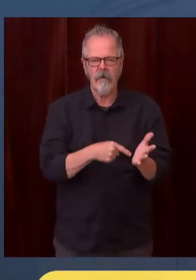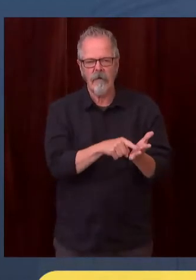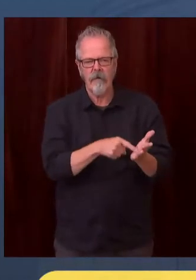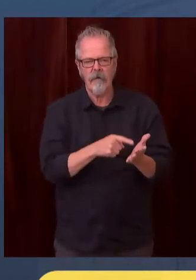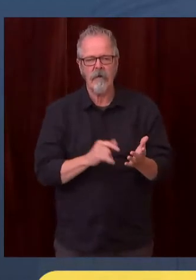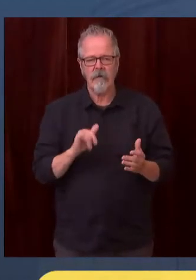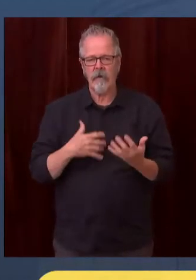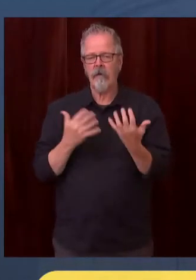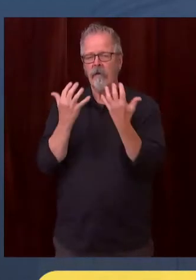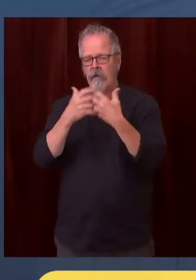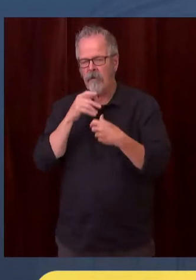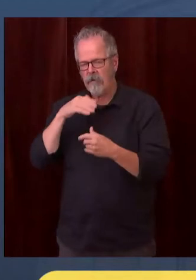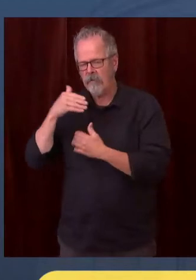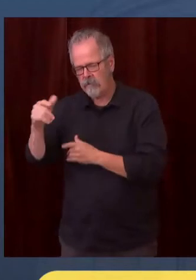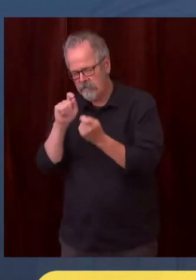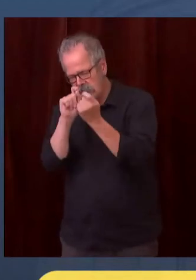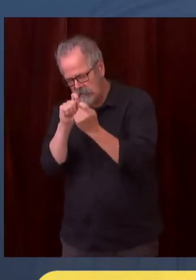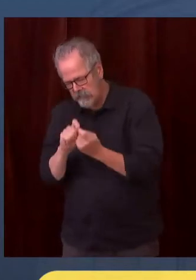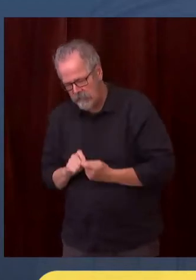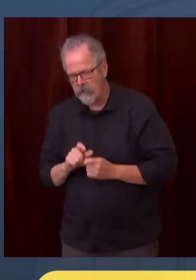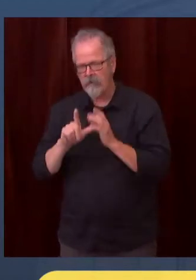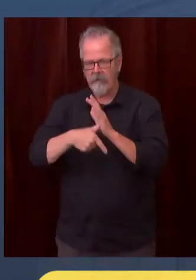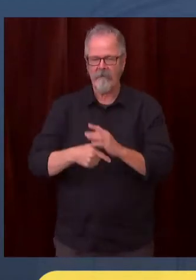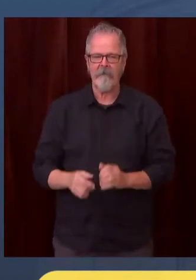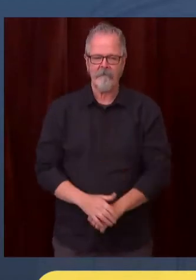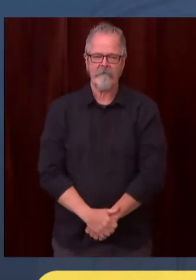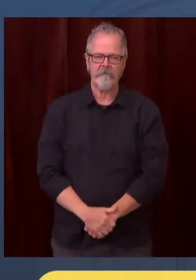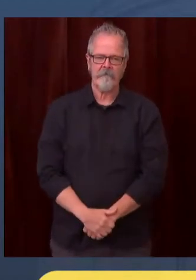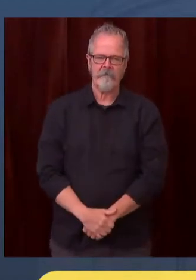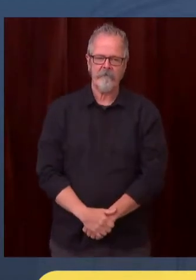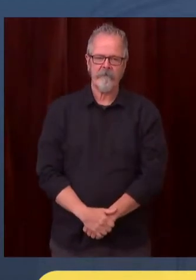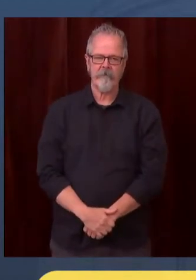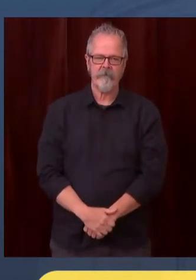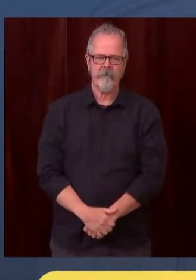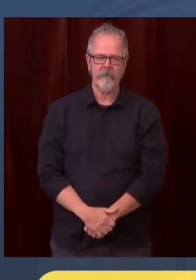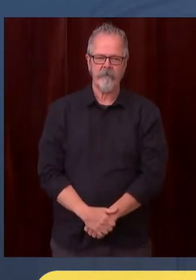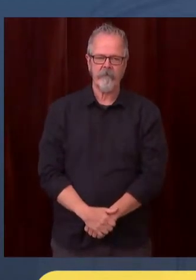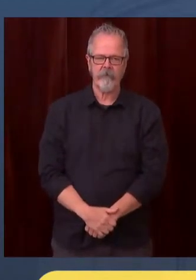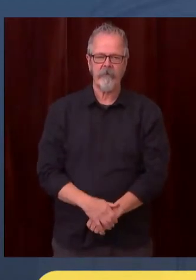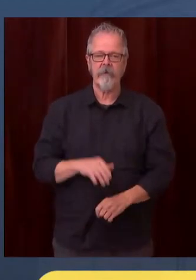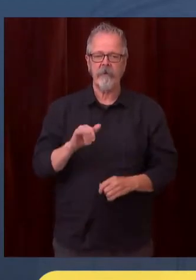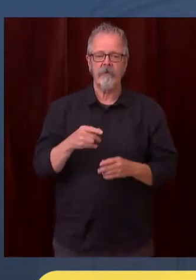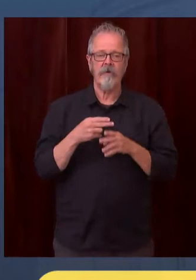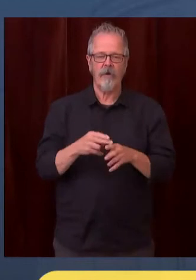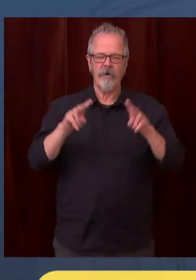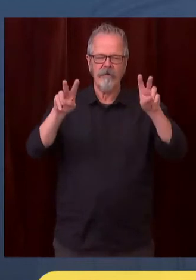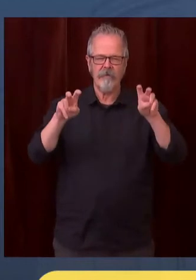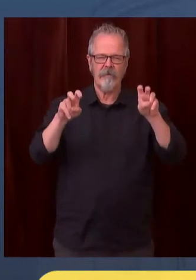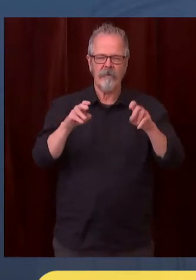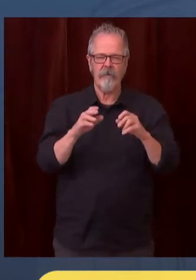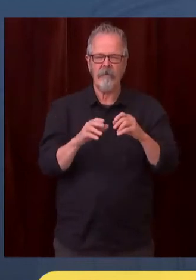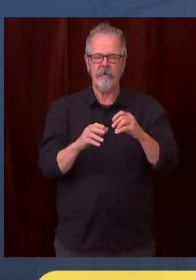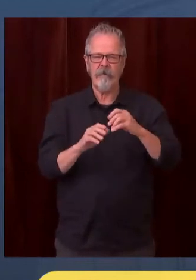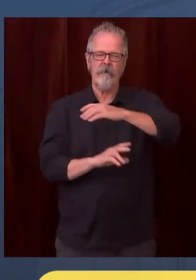This bridge was currently set to expire, as you know, on September 30th, but we're hearing that counties need a little